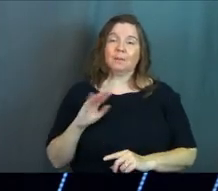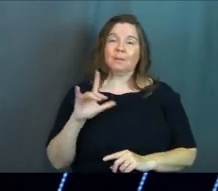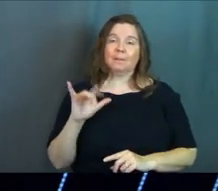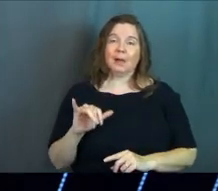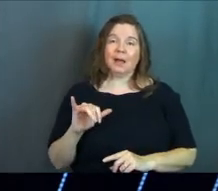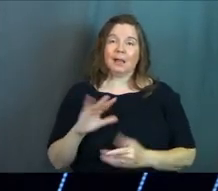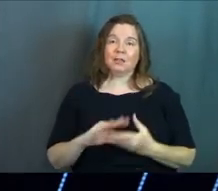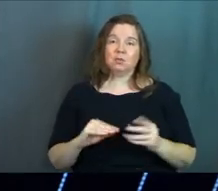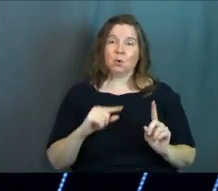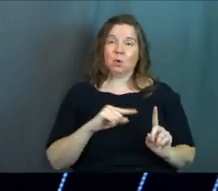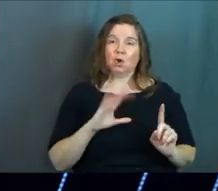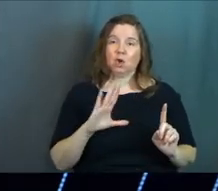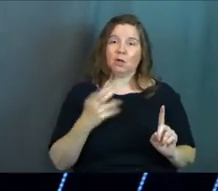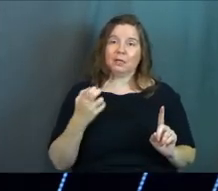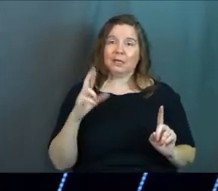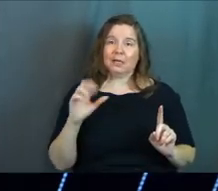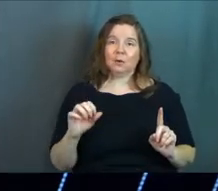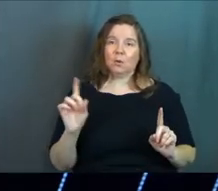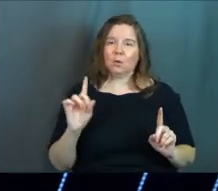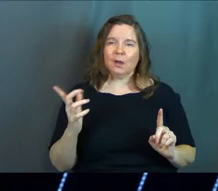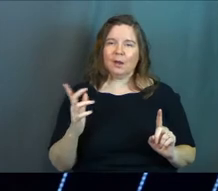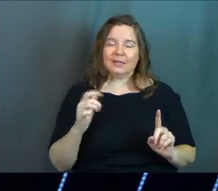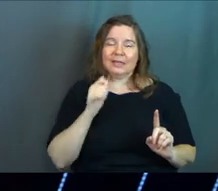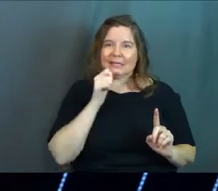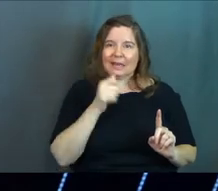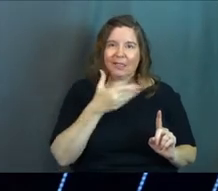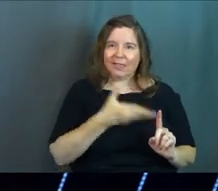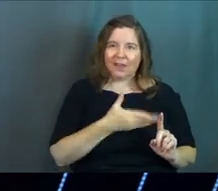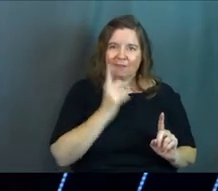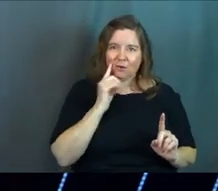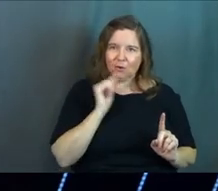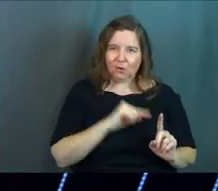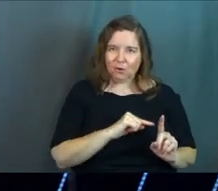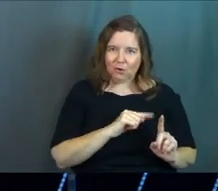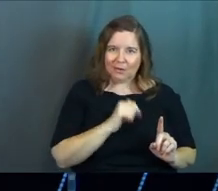was her hero montage at? It's not there.